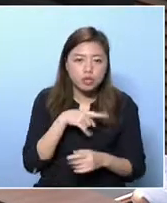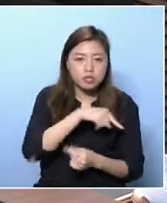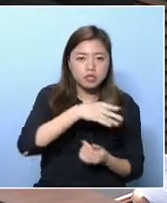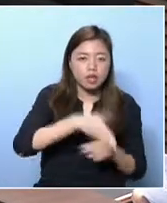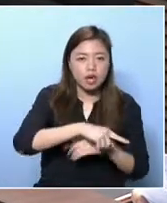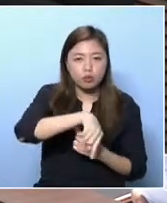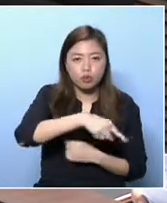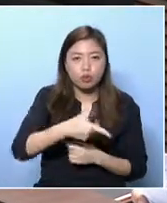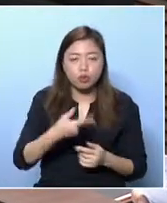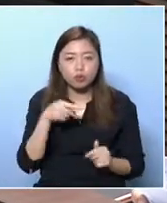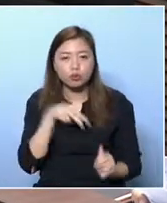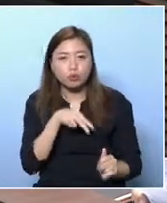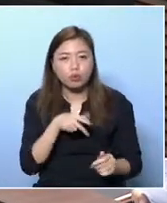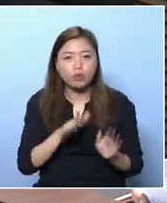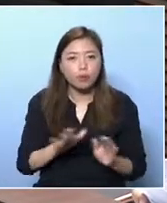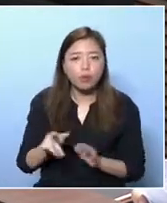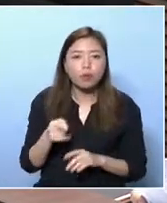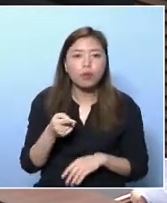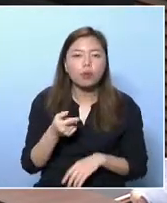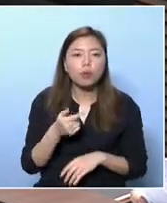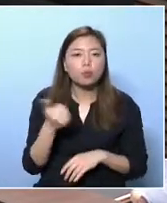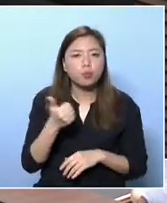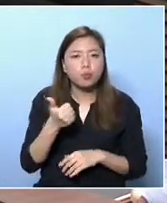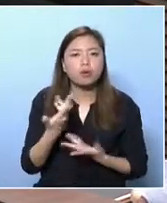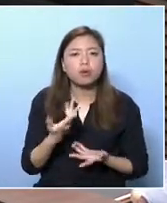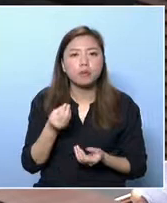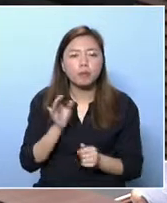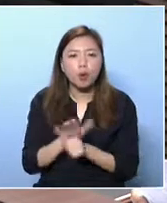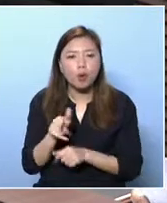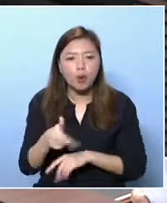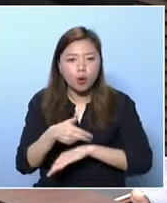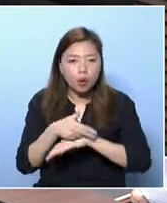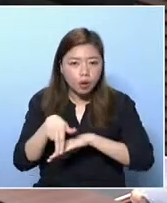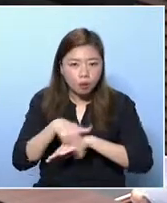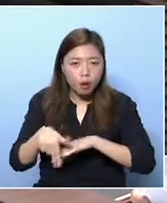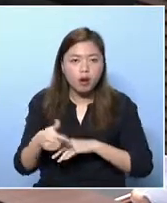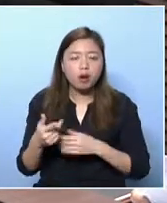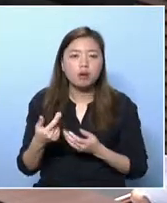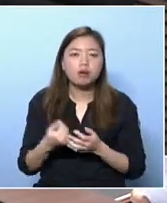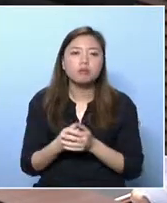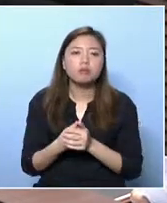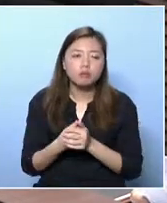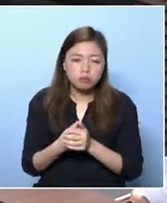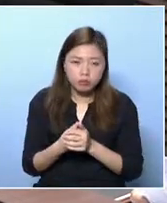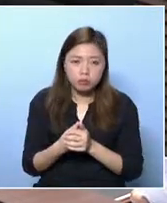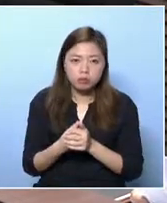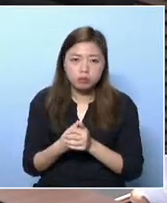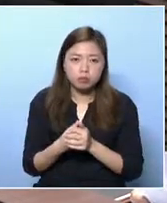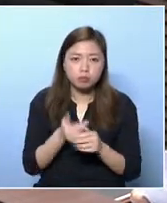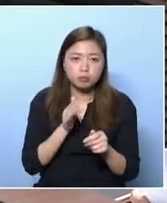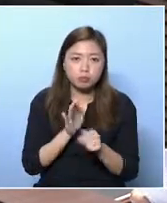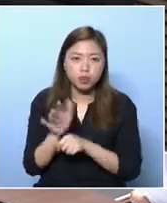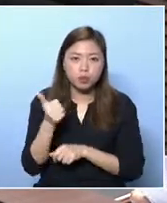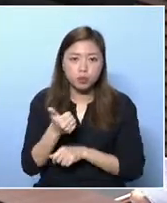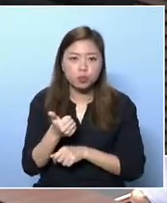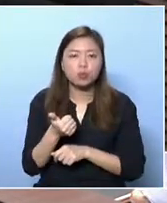by the parents. But if the parents are both working,